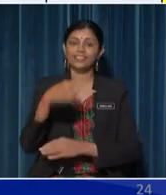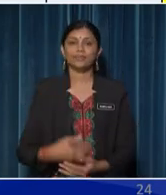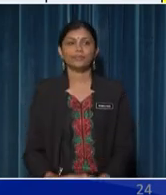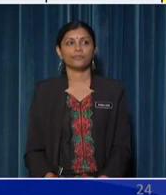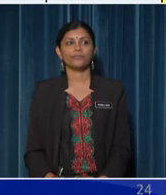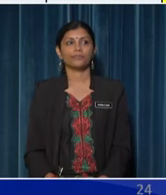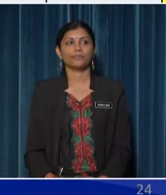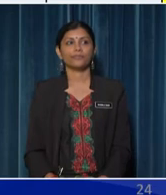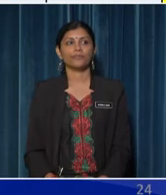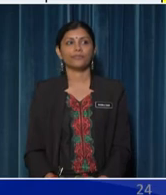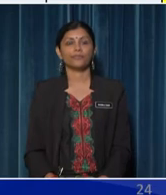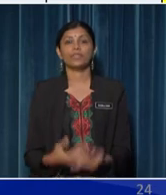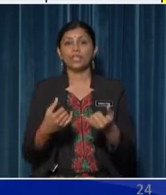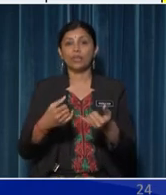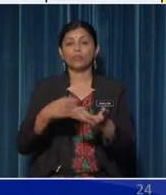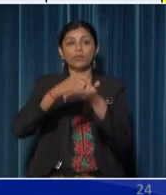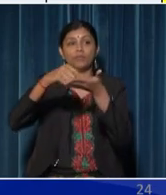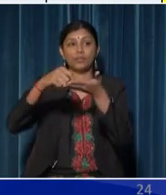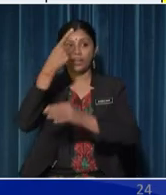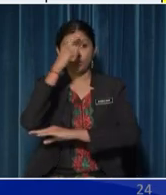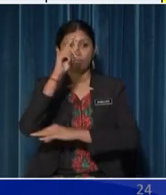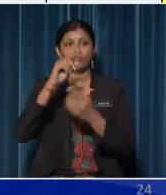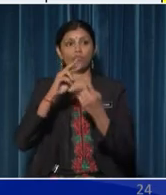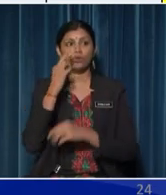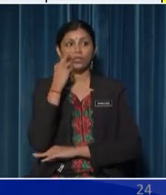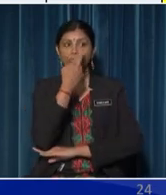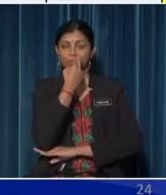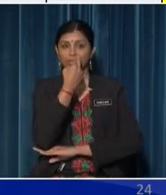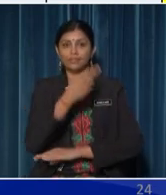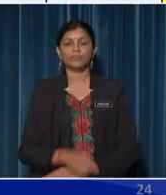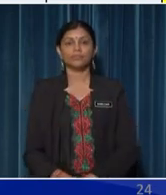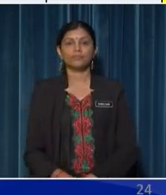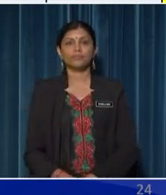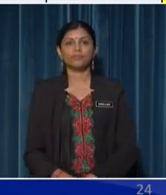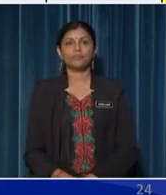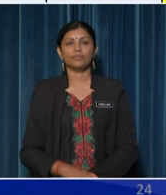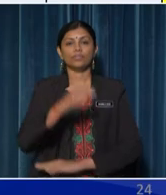Voila! we will fill in the information for the rose plants plants